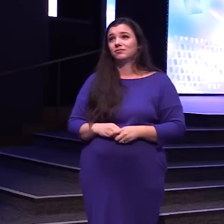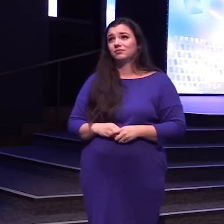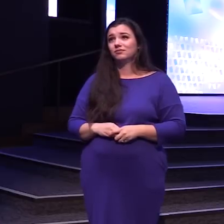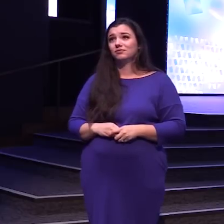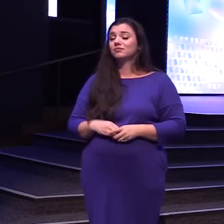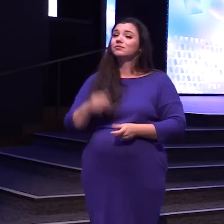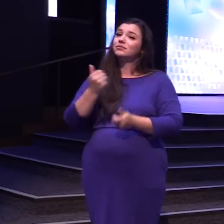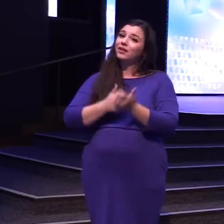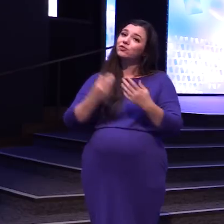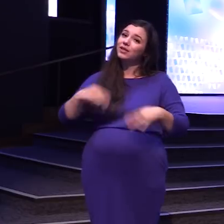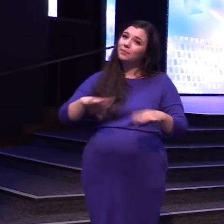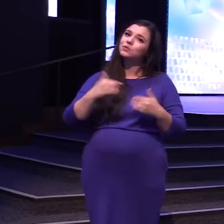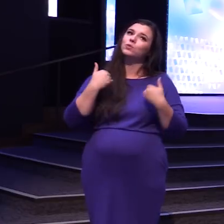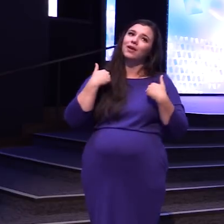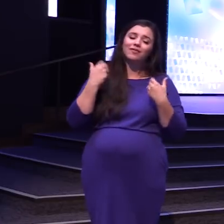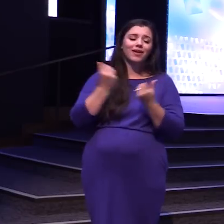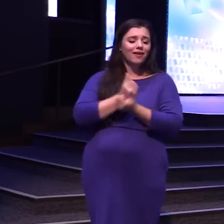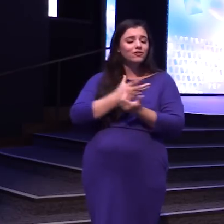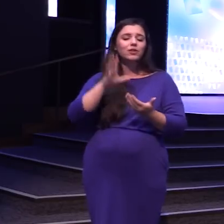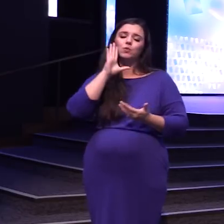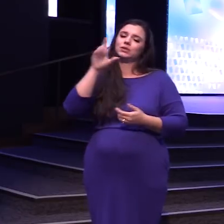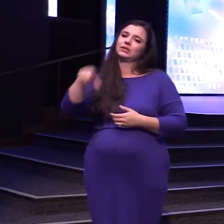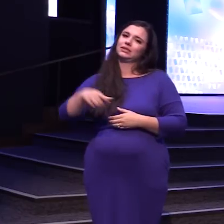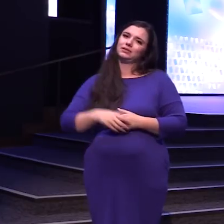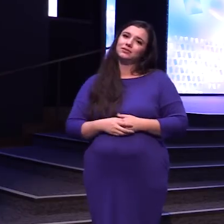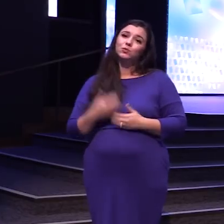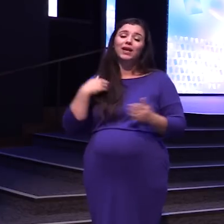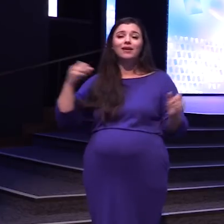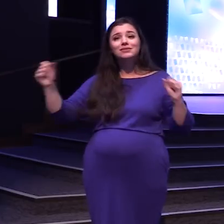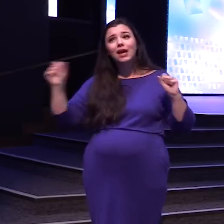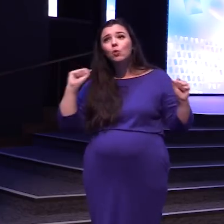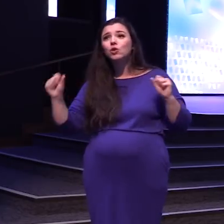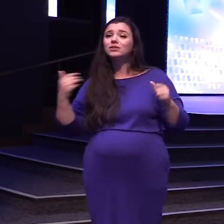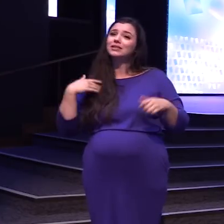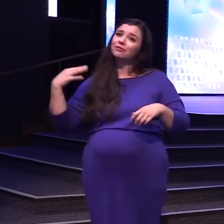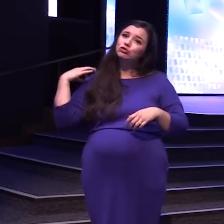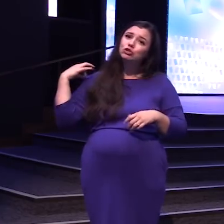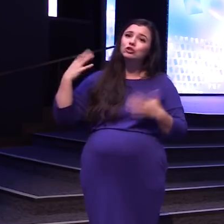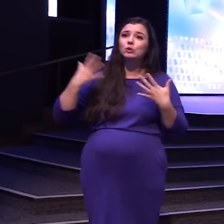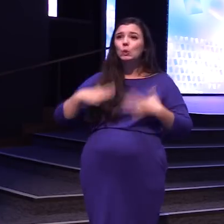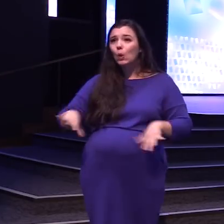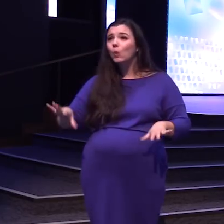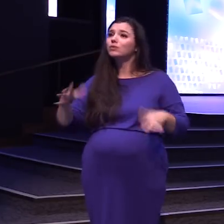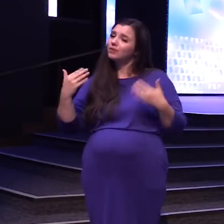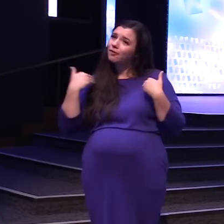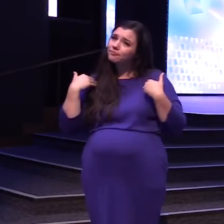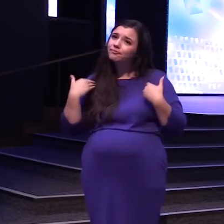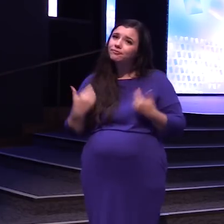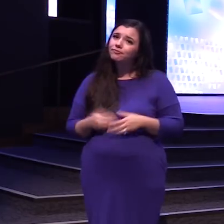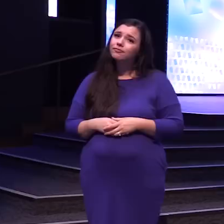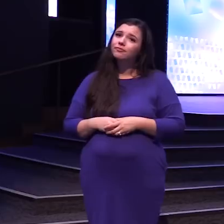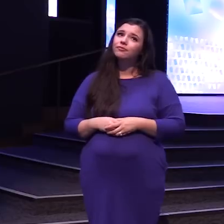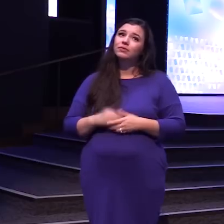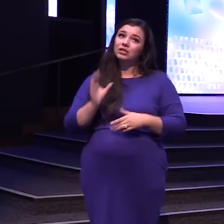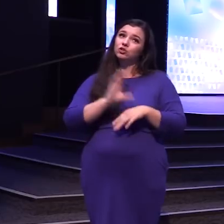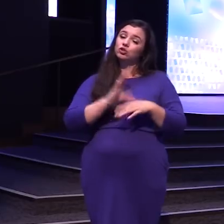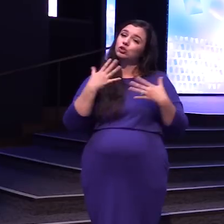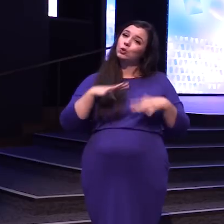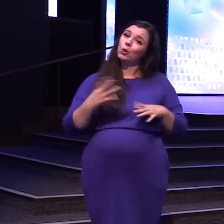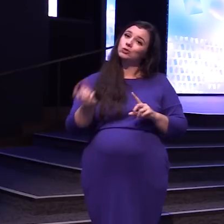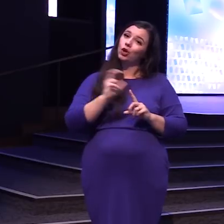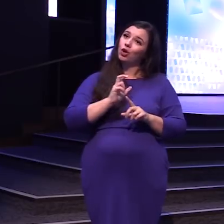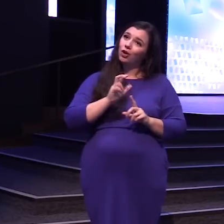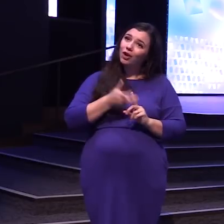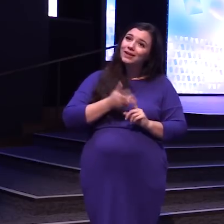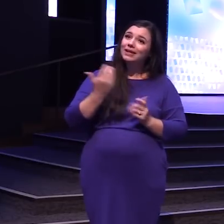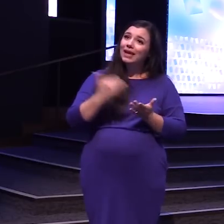At Every Campus We have Everything You're Going to Need We have Towels And shirts And clothes You can Wear Then you can Put your Church clothes Back on We